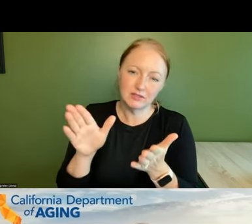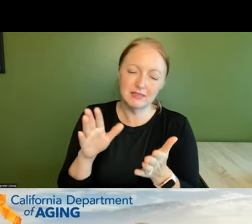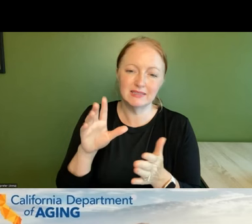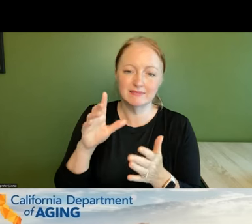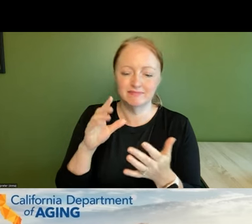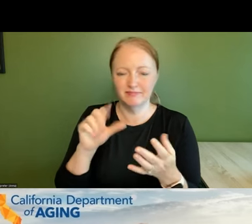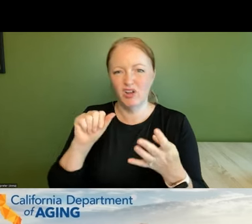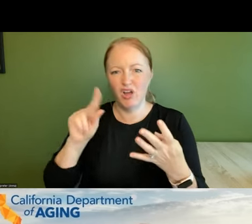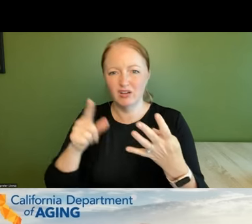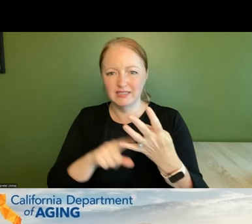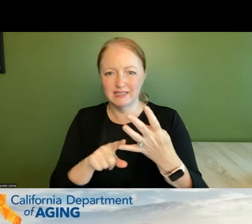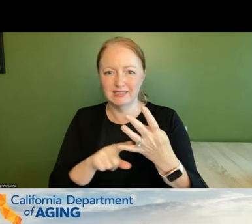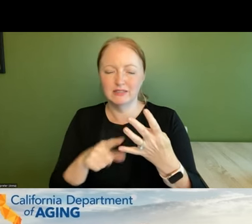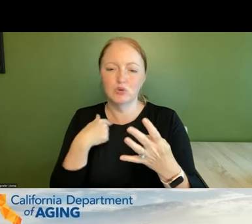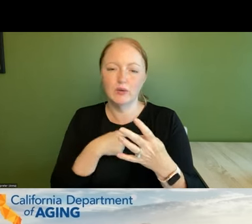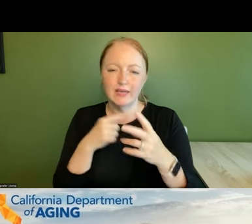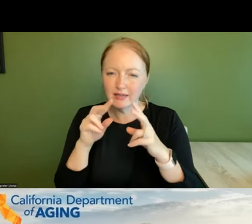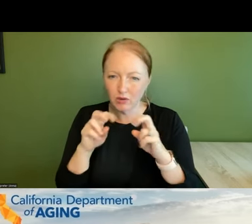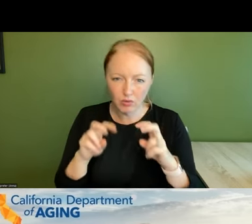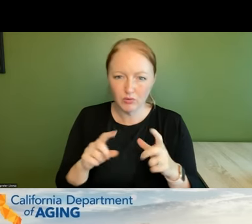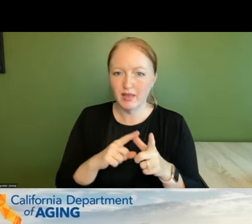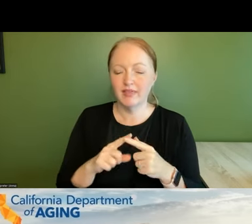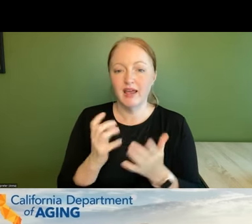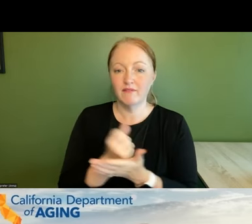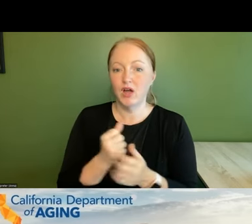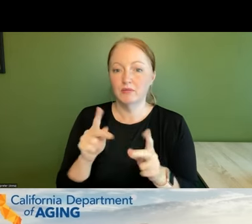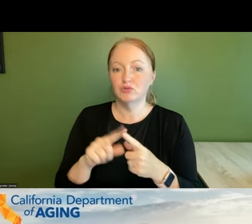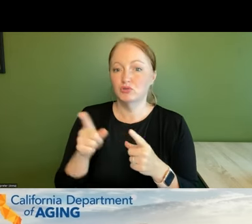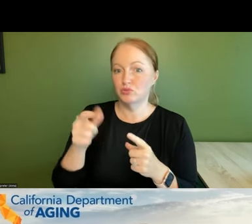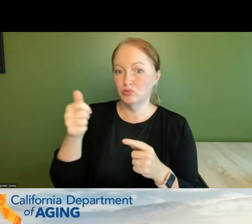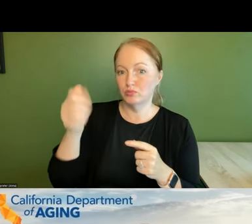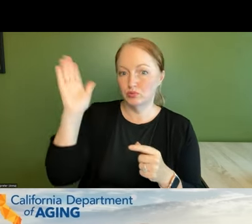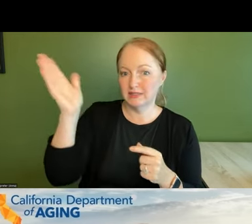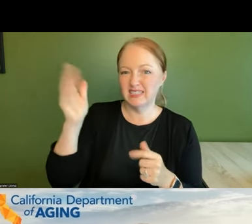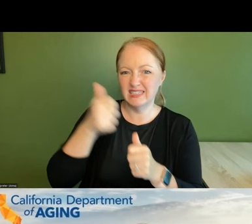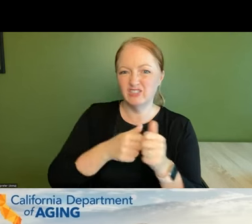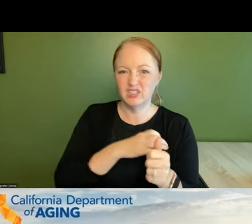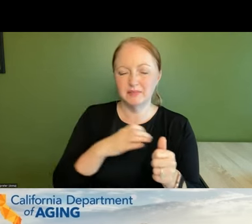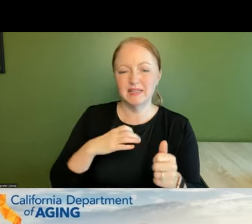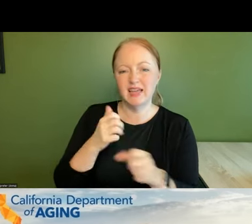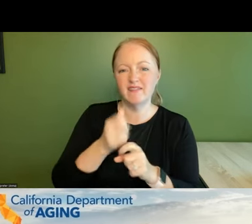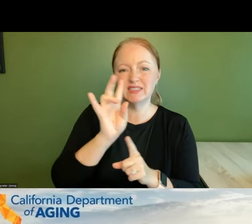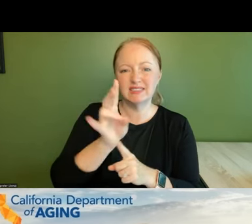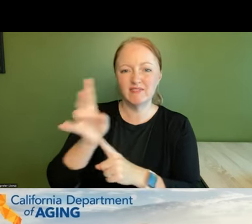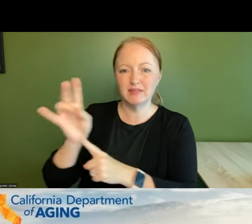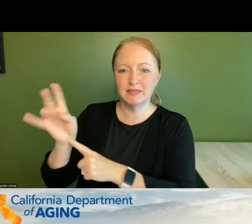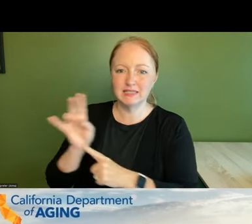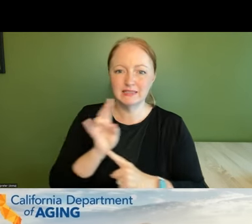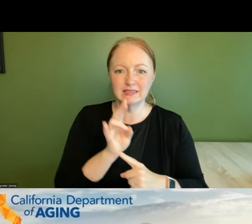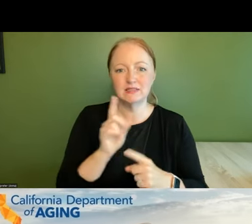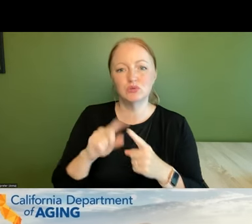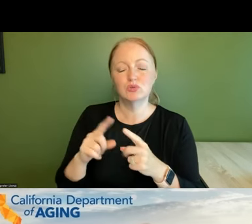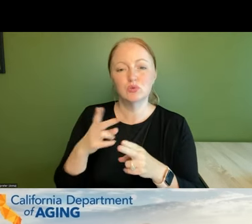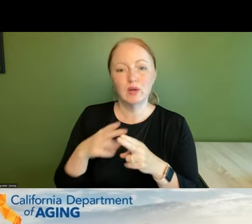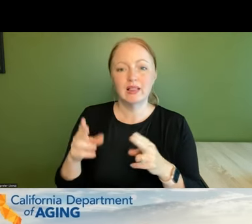august so that we can go through them and then there'll be an opportunity for you to present them um each committee gets about seven minutes just to really quickly